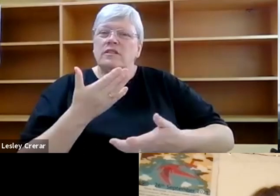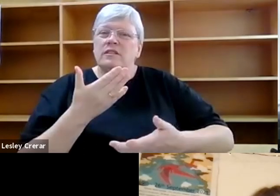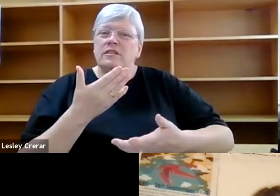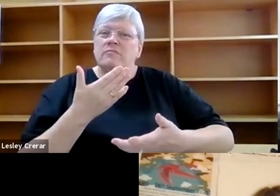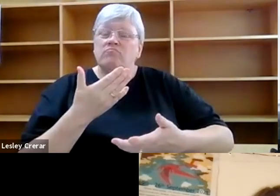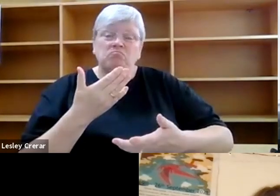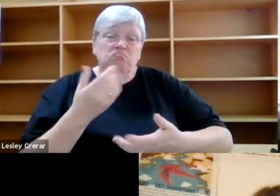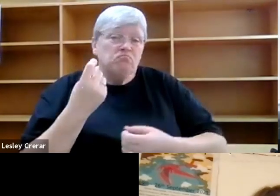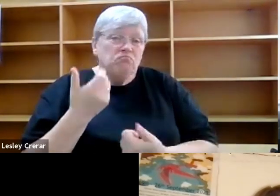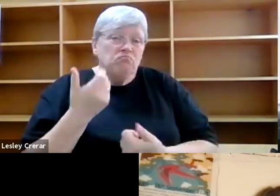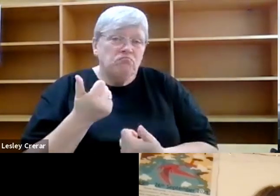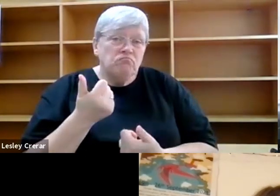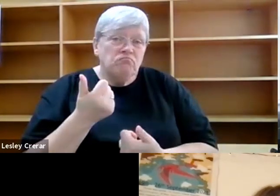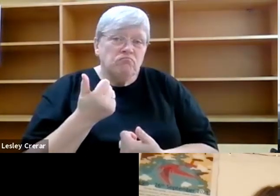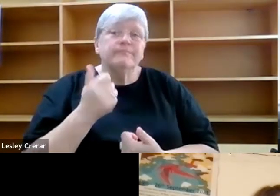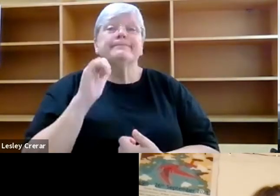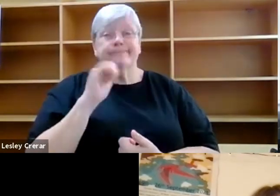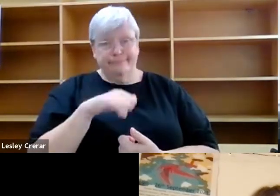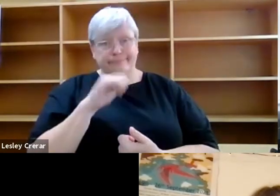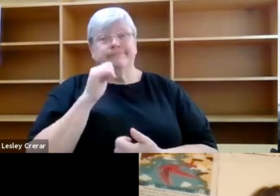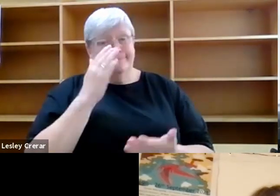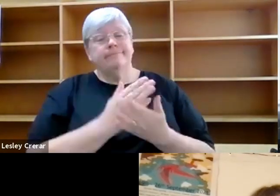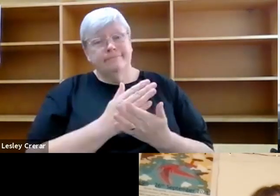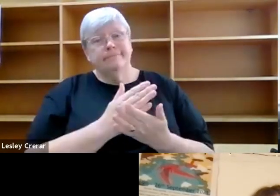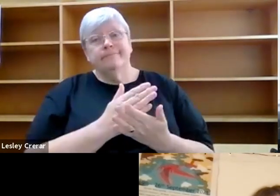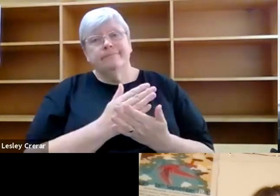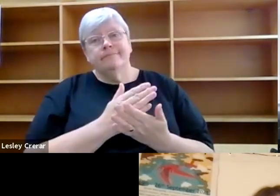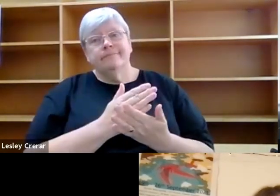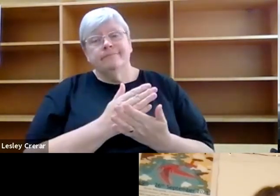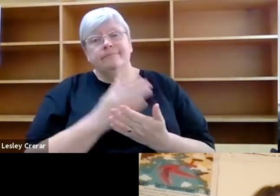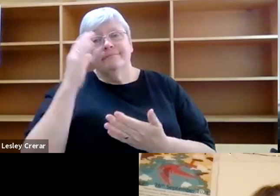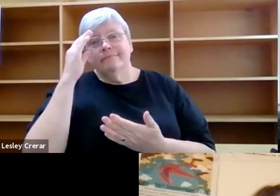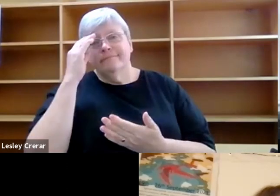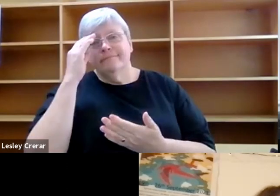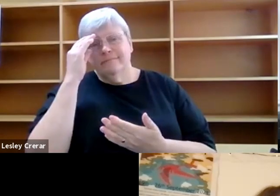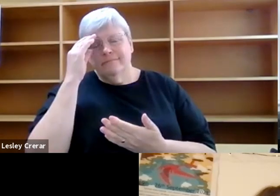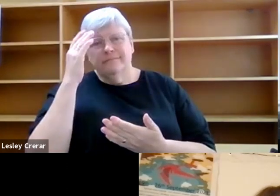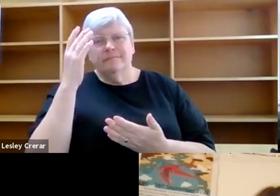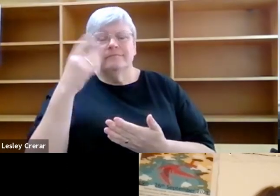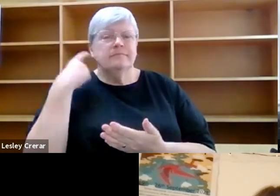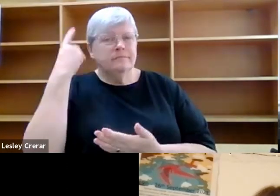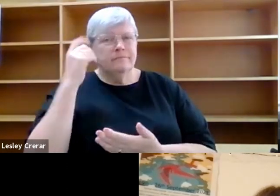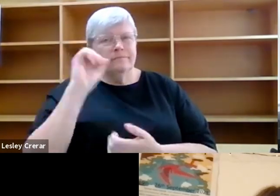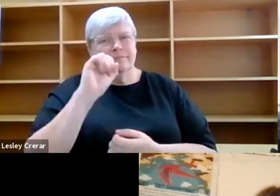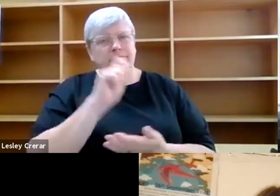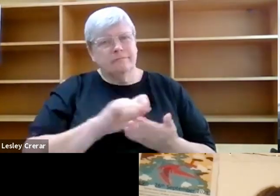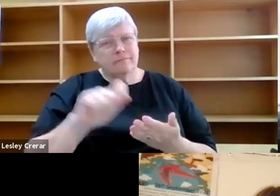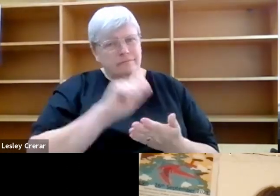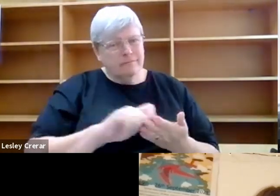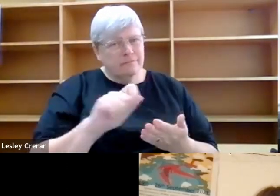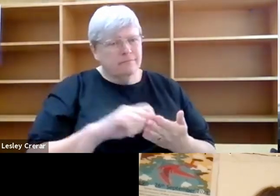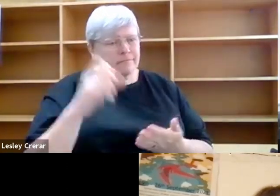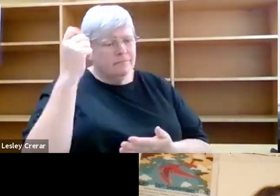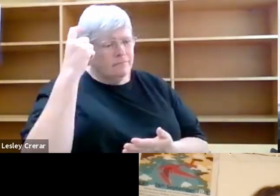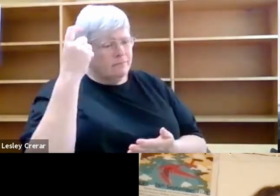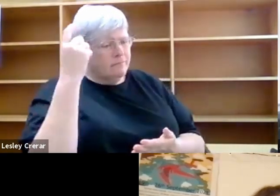makes sense. Yeah, definitely. Definitely does. So thinking about your writing and your idea gathering